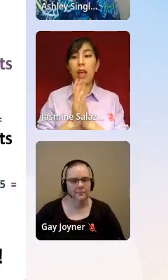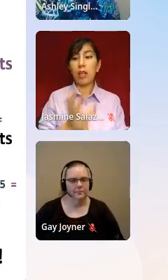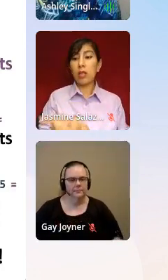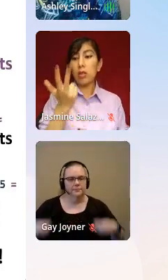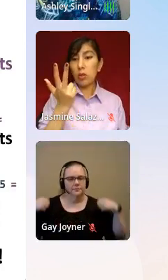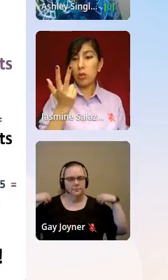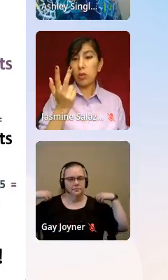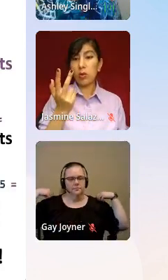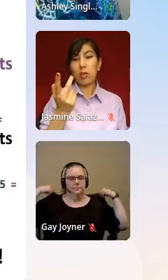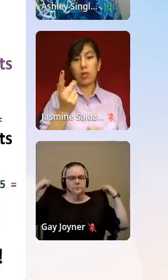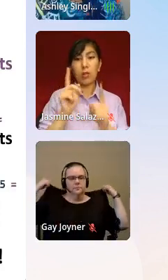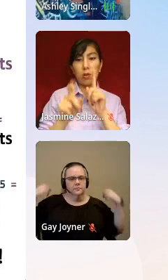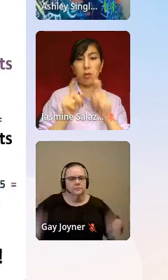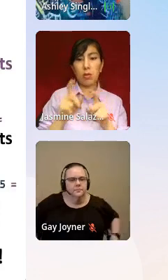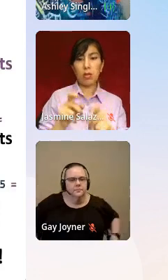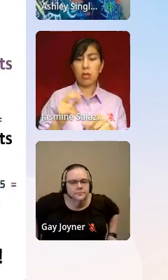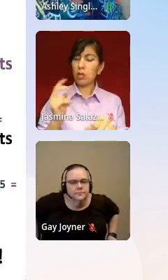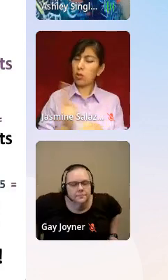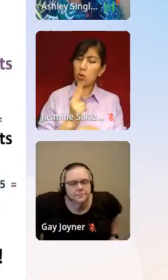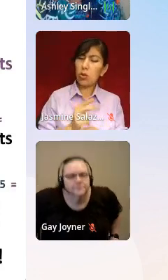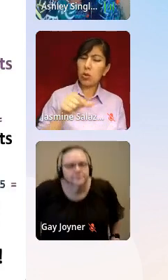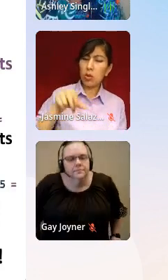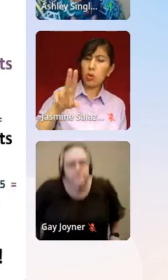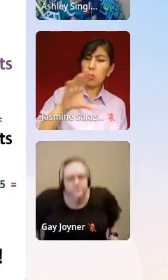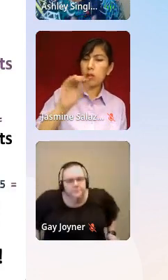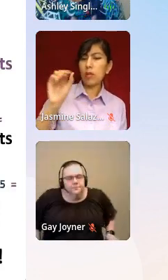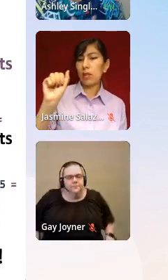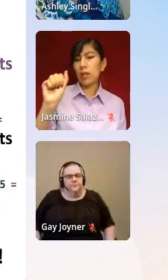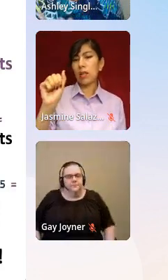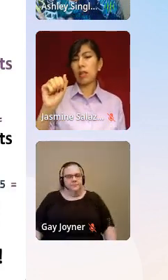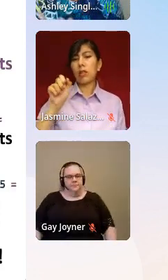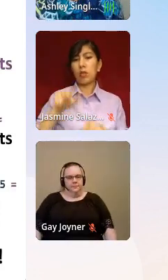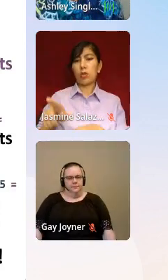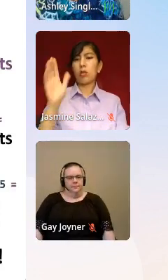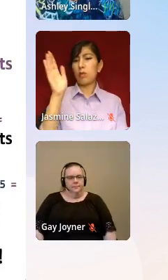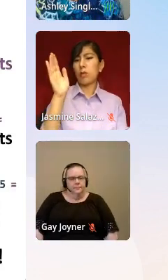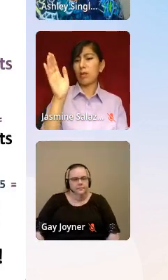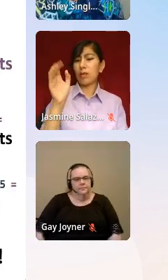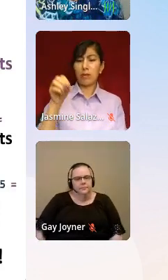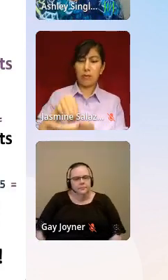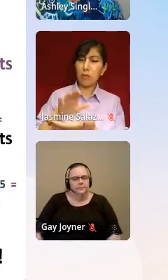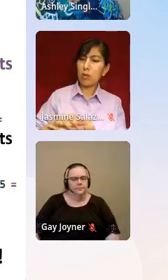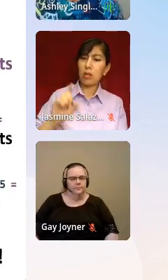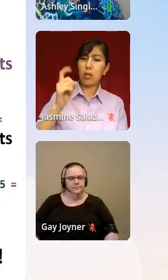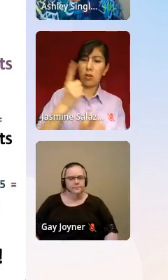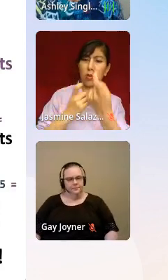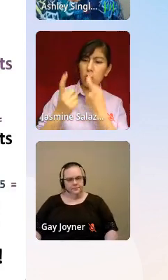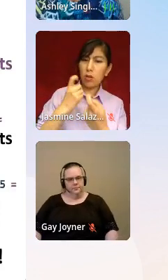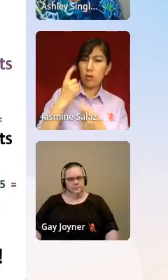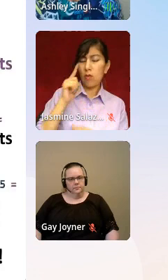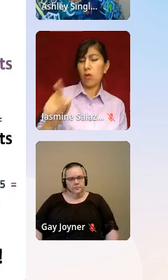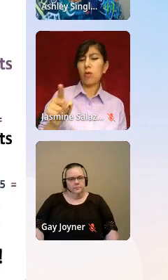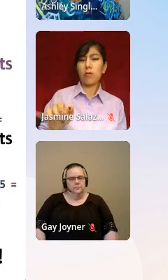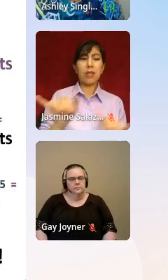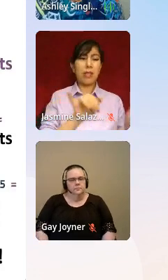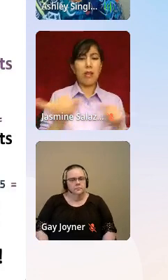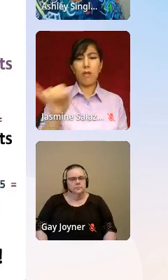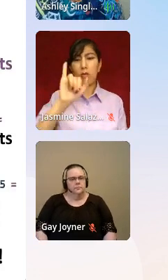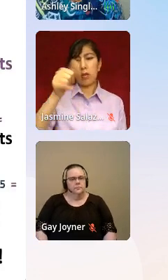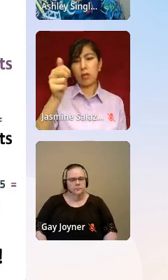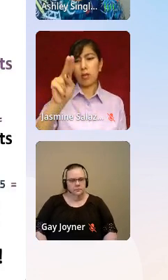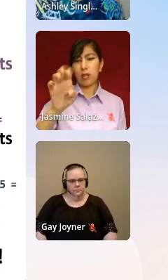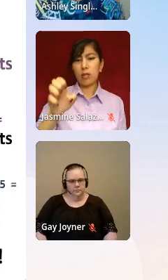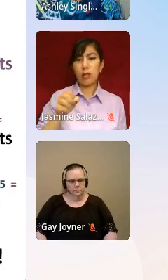You can, if you use the Q&A while Kalachi is presenting, put some questions in the Q&A for her. Same for Jane in the breakout